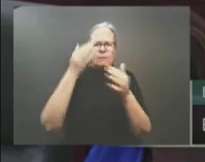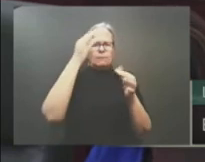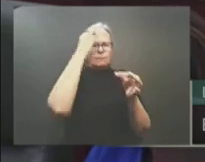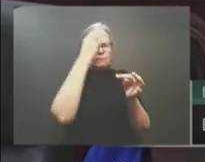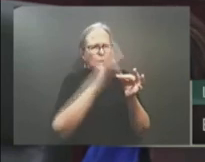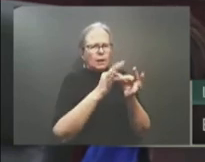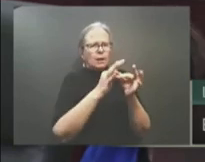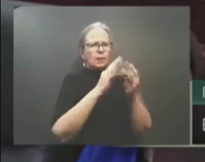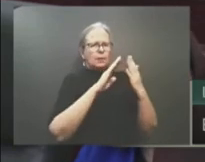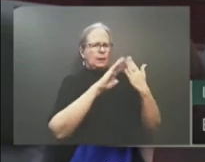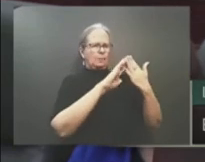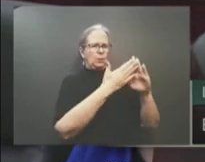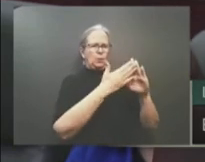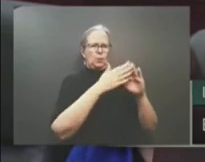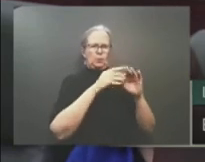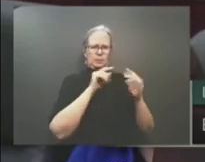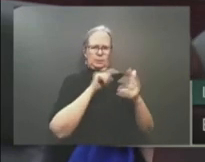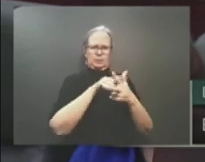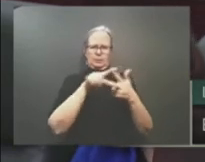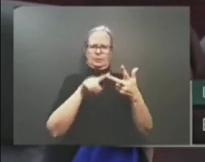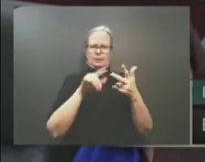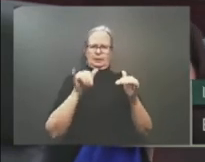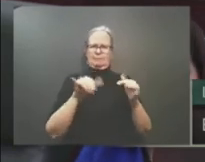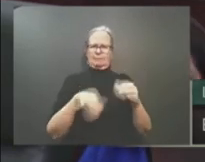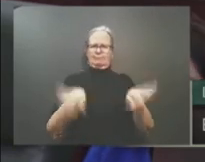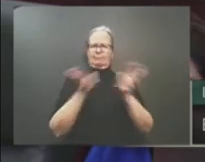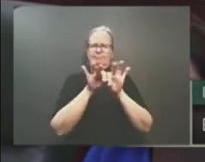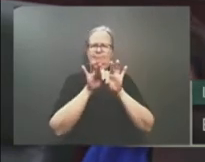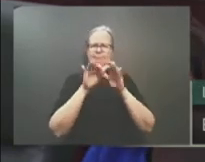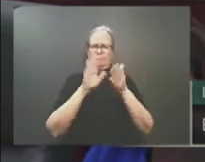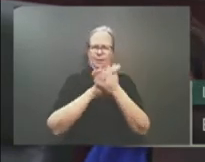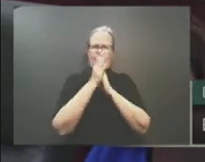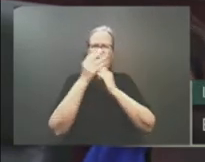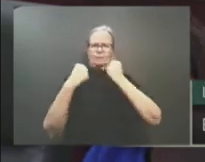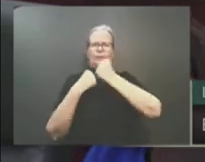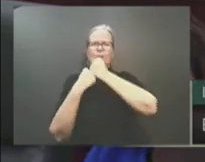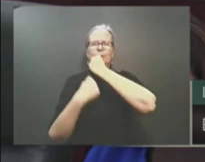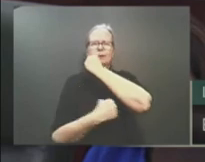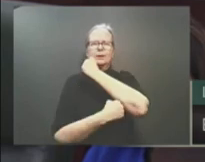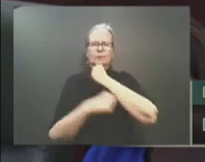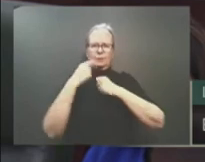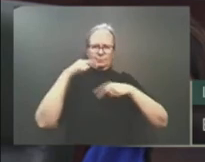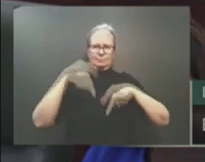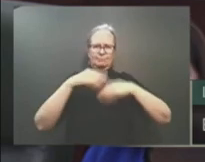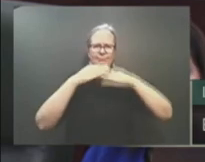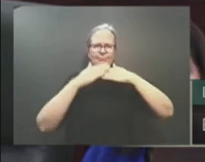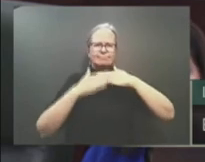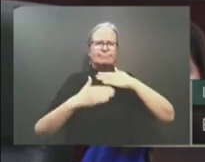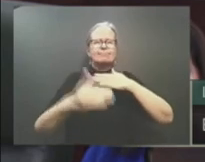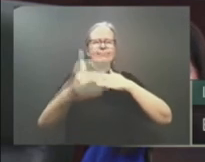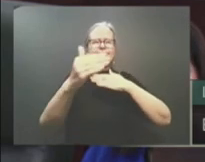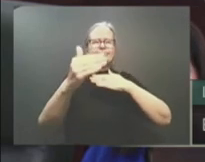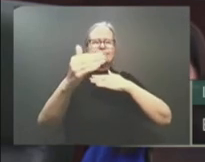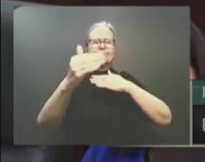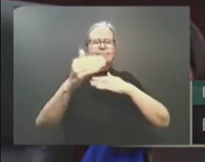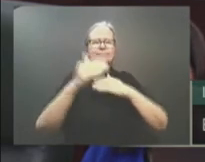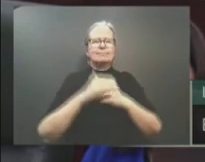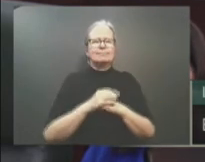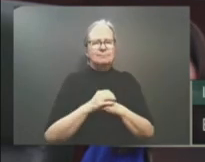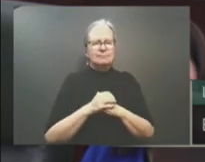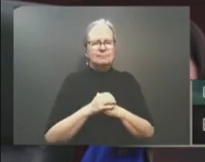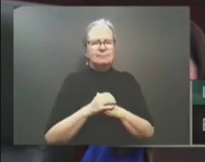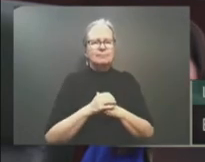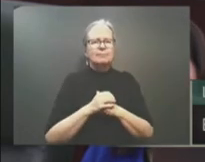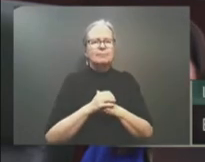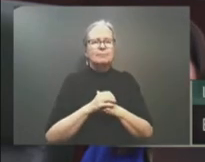and are now working to secure a similar future for those that will follow. Mr. Speaker, four years ago,